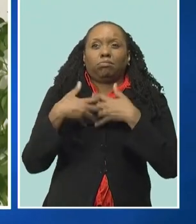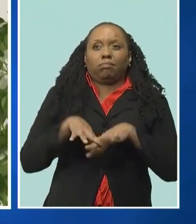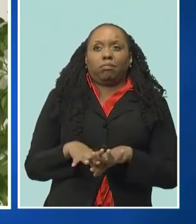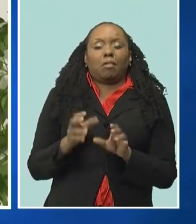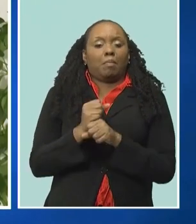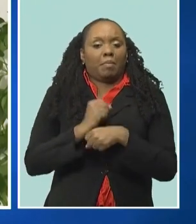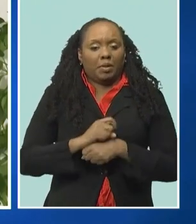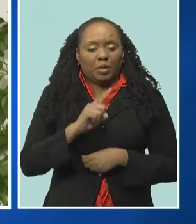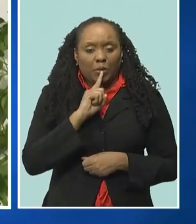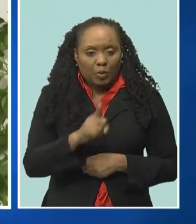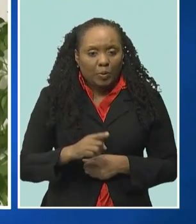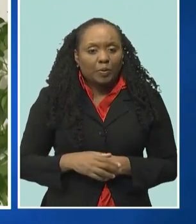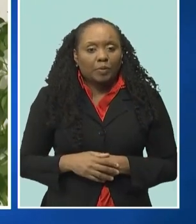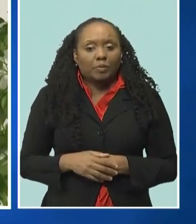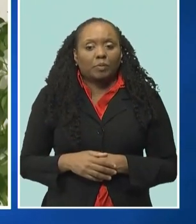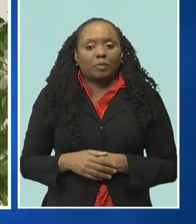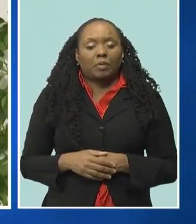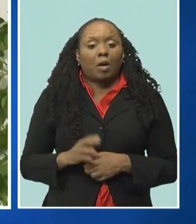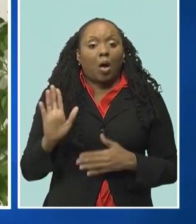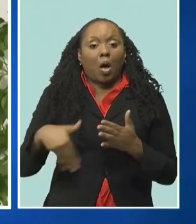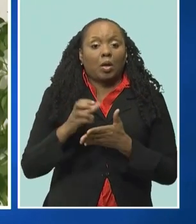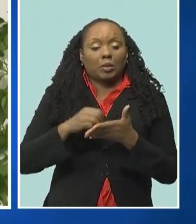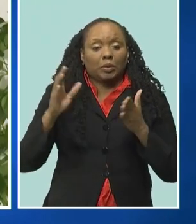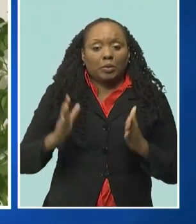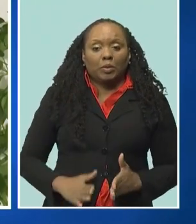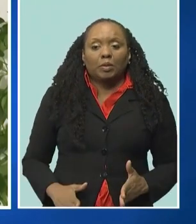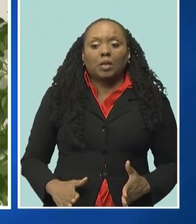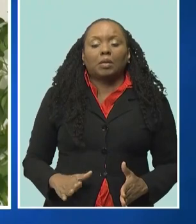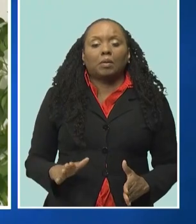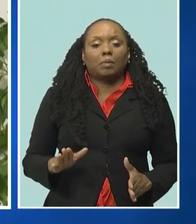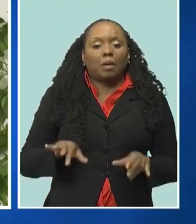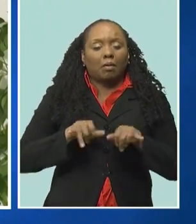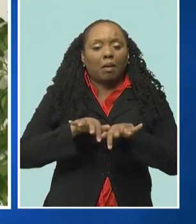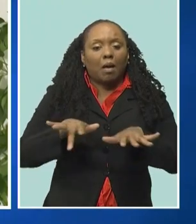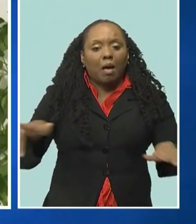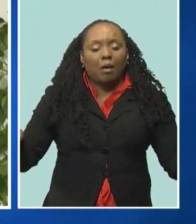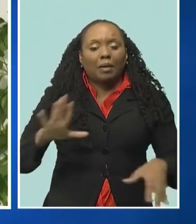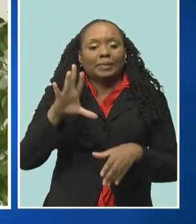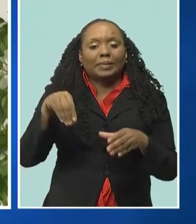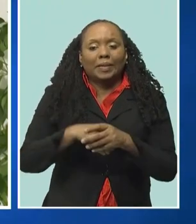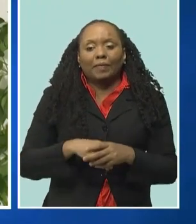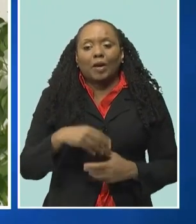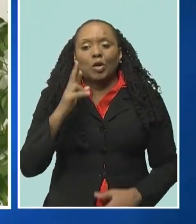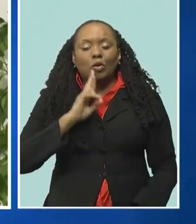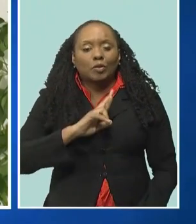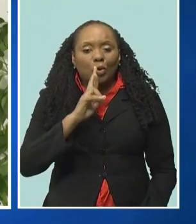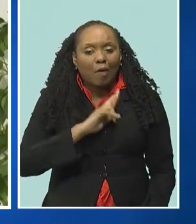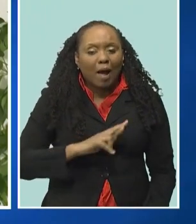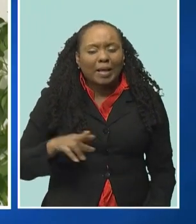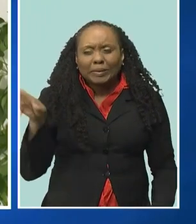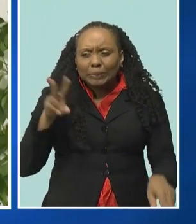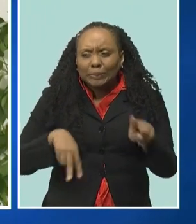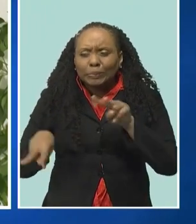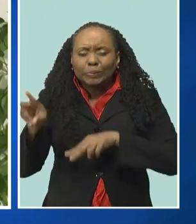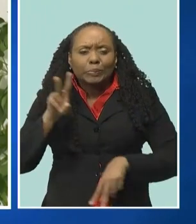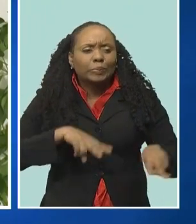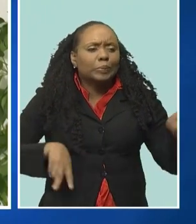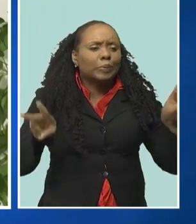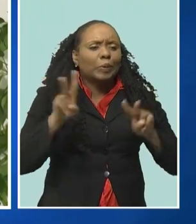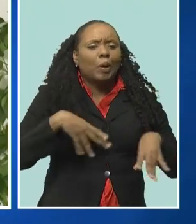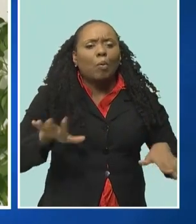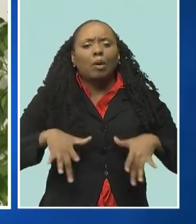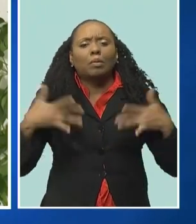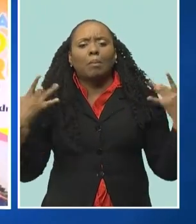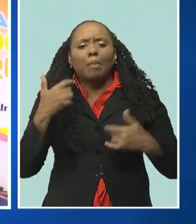of it by taking the students out and putting them in the field so that they can see, you know, what these culinary talents in Barbados do on a daily basis.